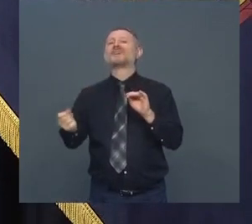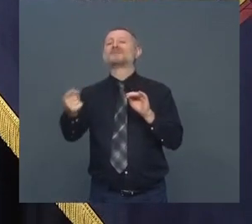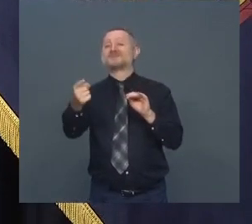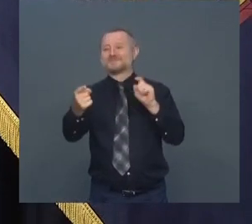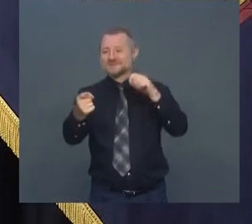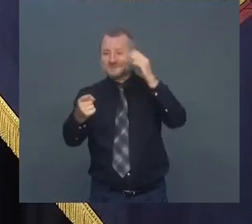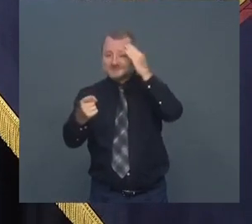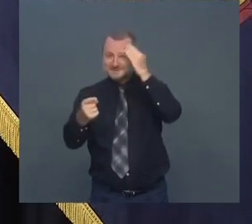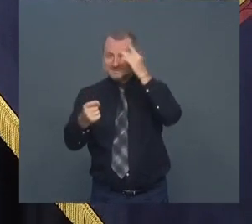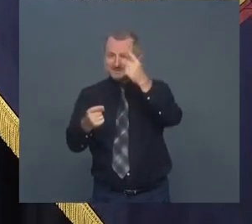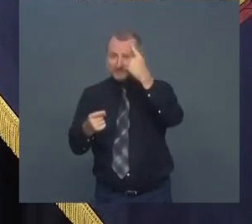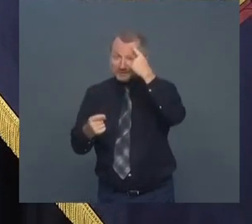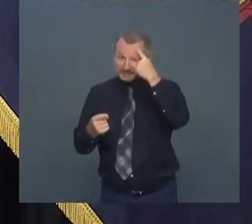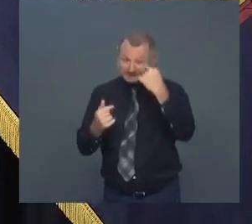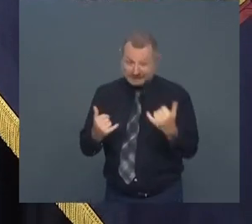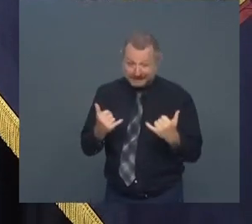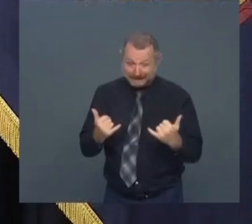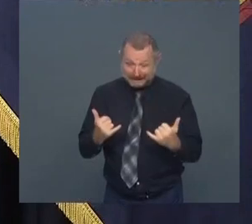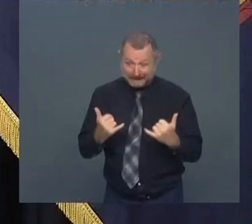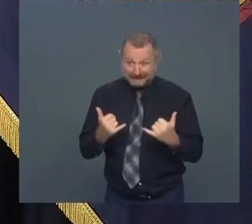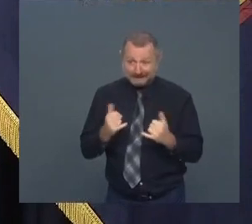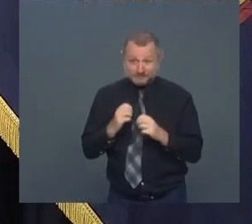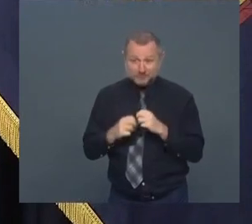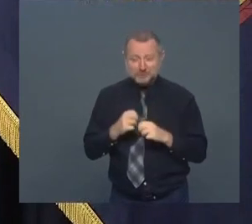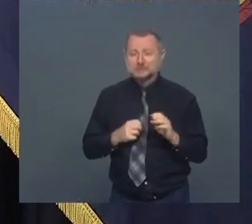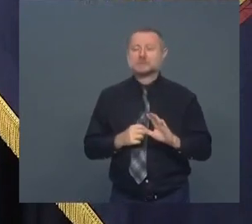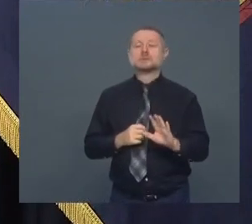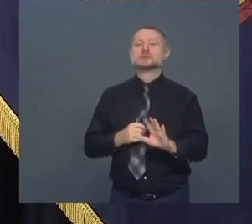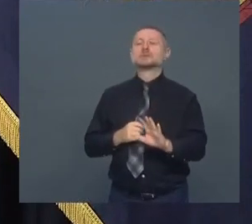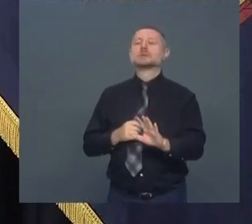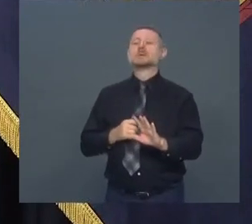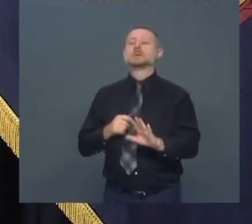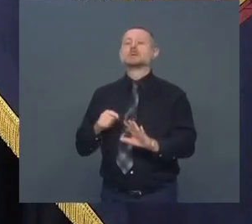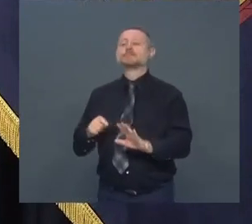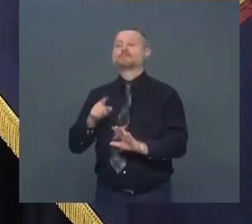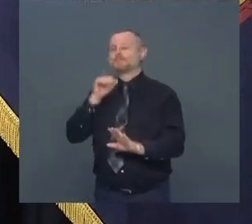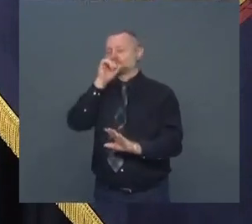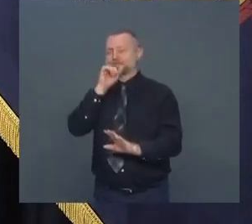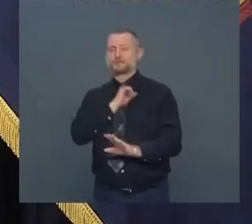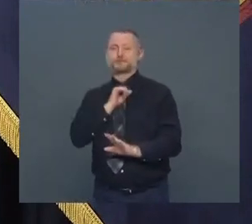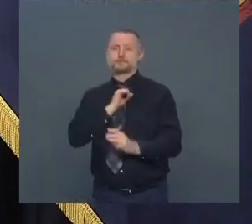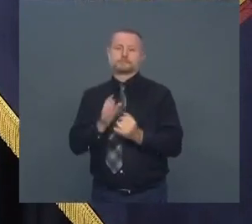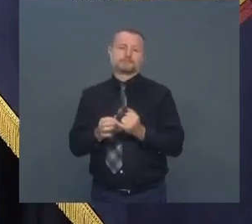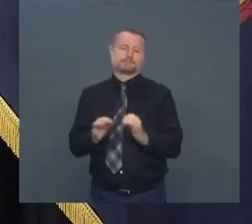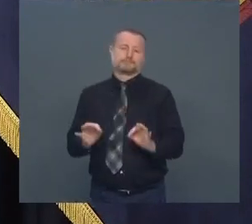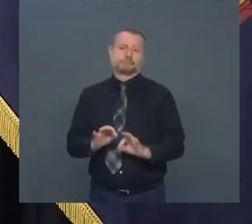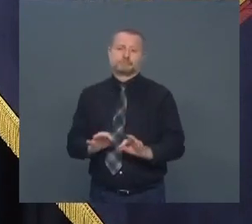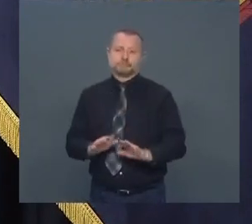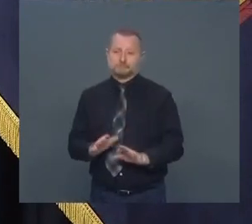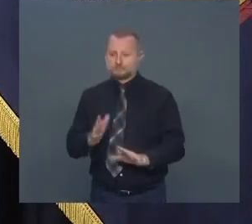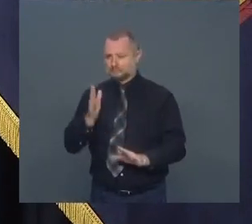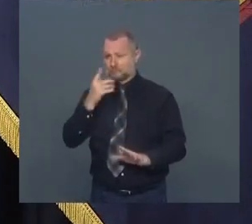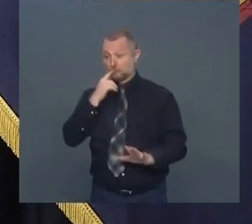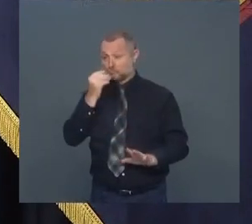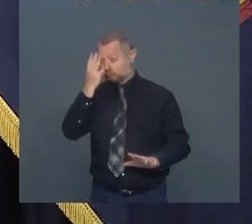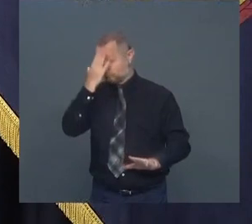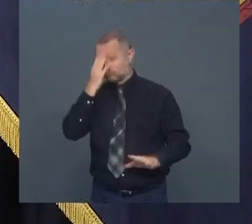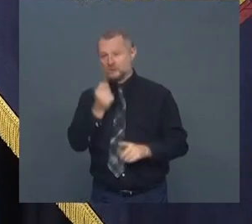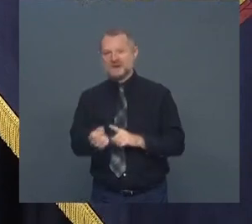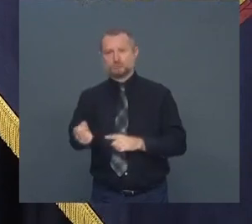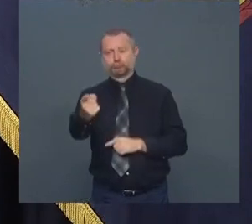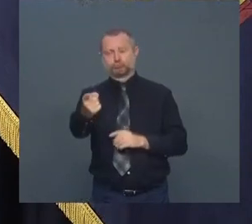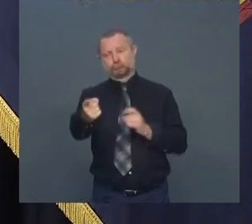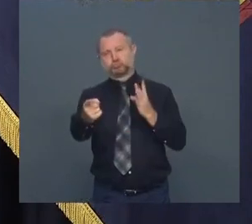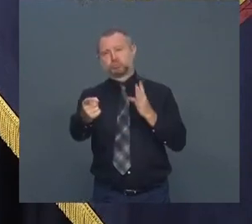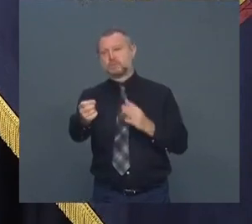problem this year, it's nothing like the problem you would have next year on this third level scenario.